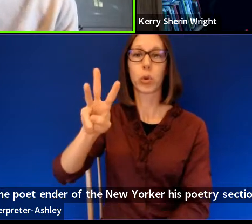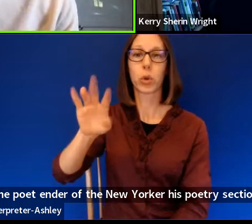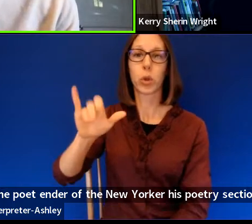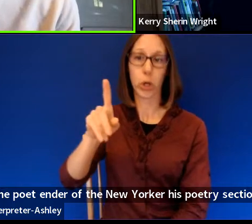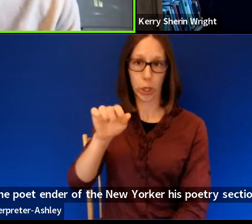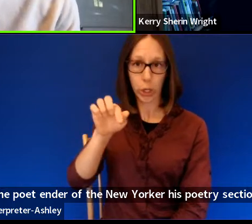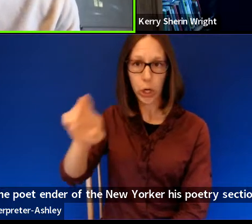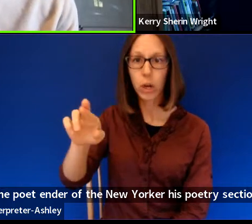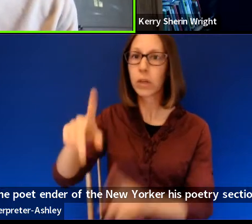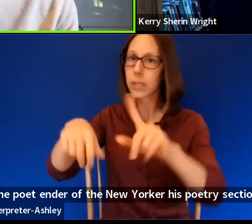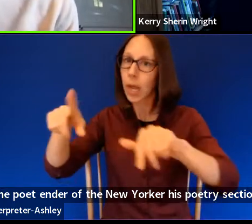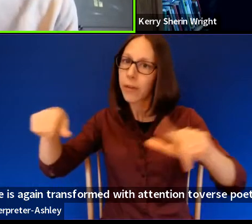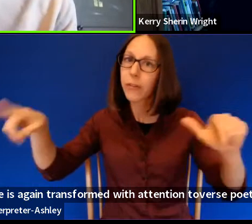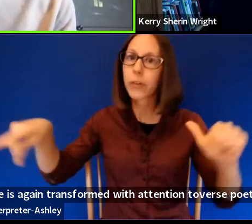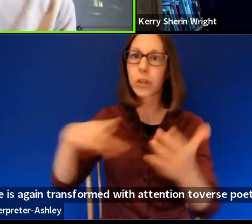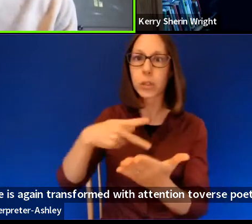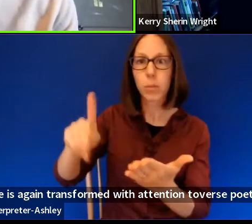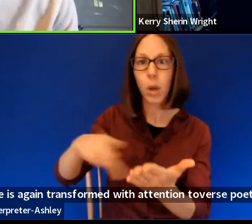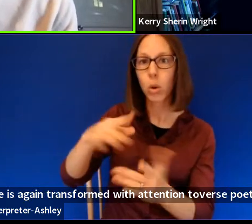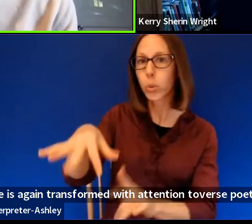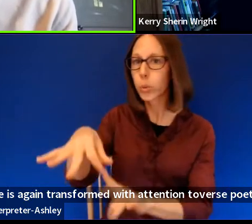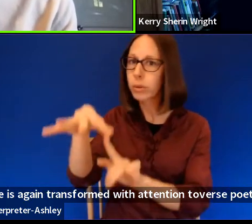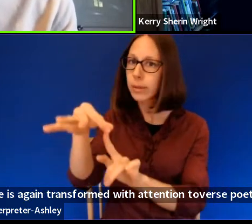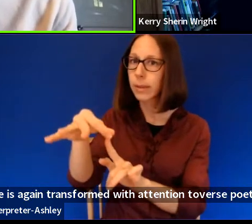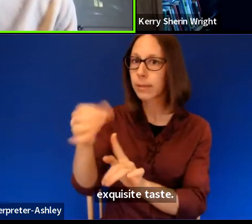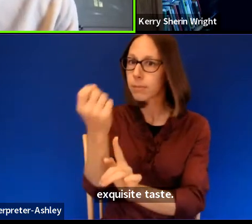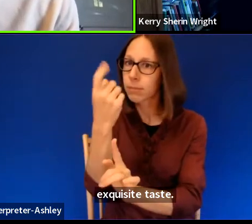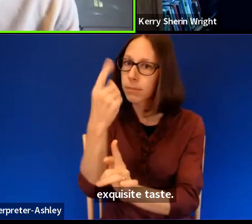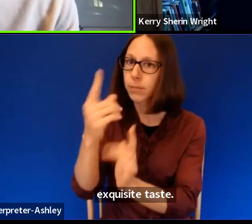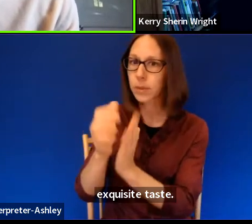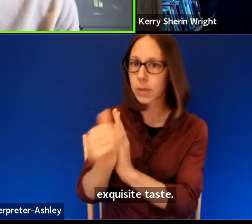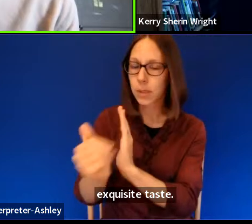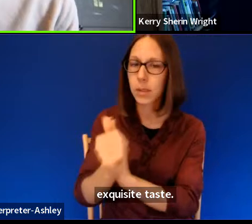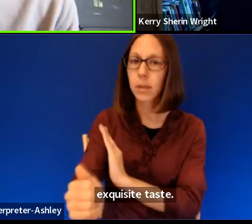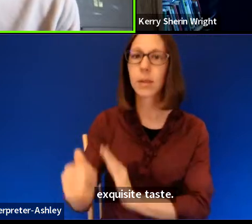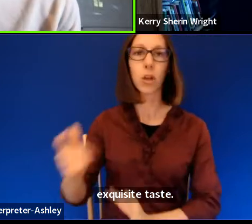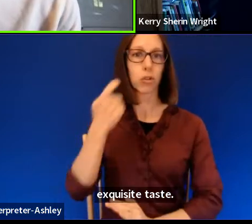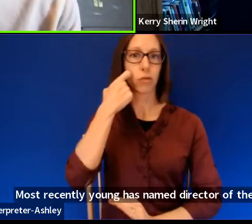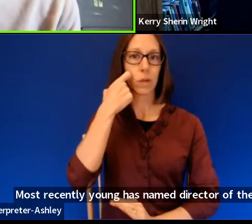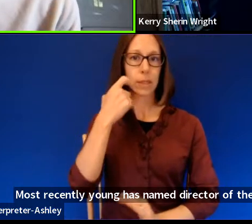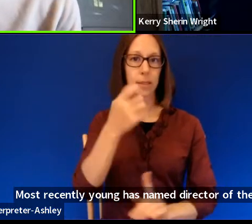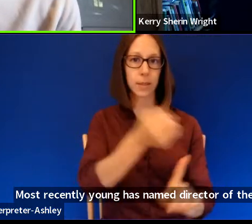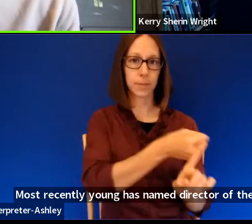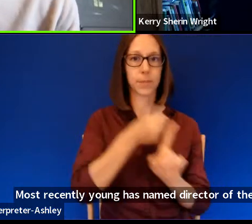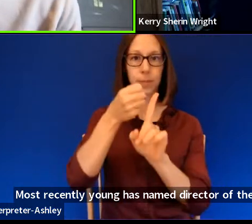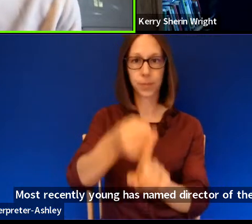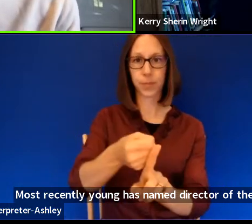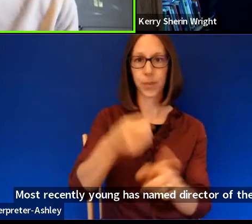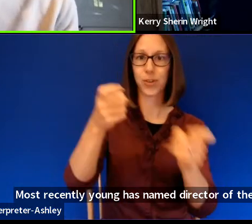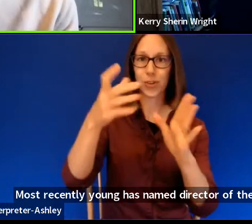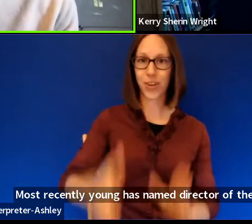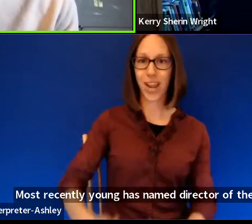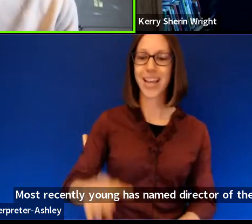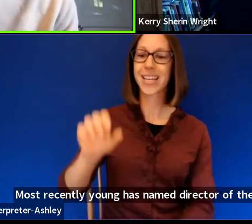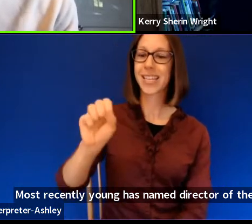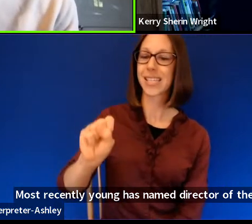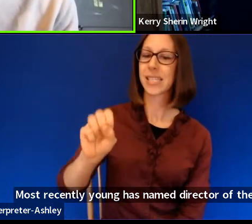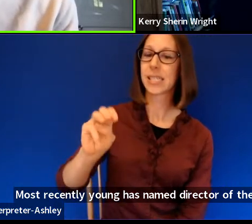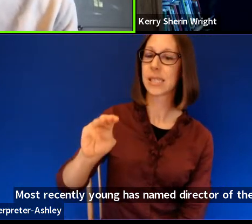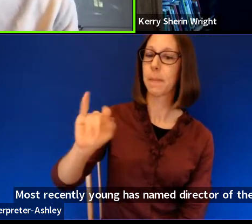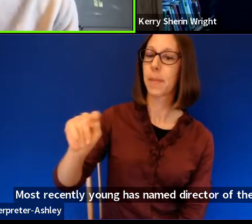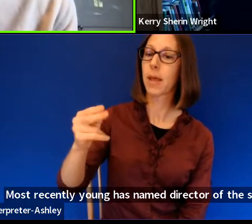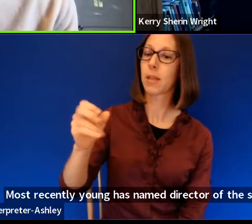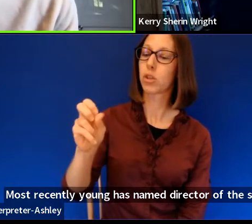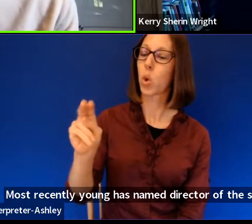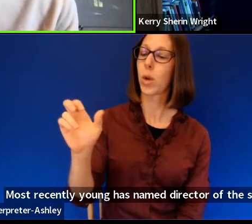and exquisite tastes. Most recently, Young has named Director of the Smithsonian's National Museum of African American